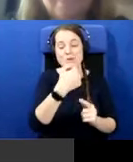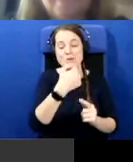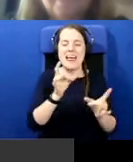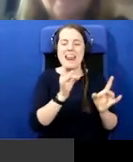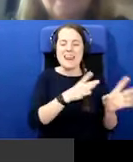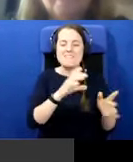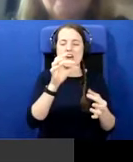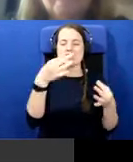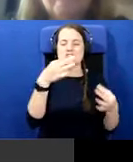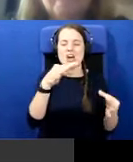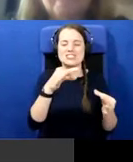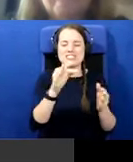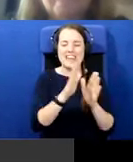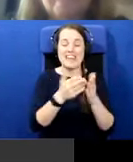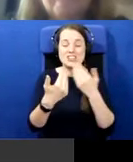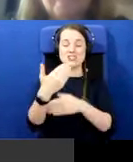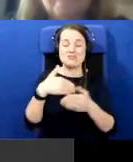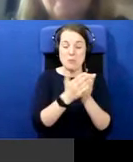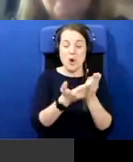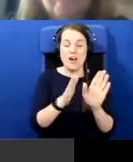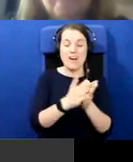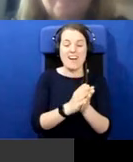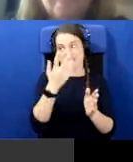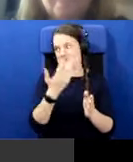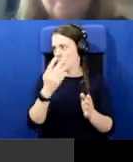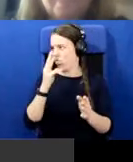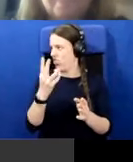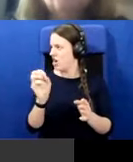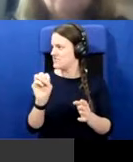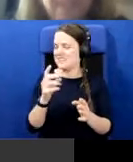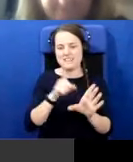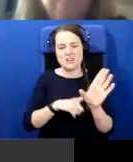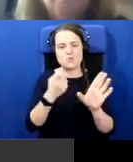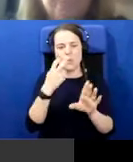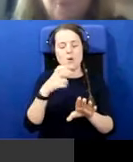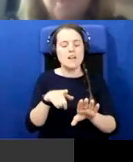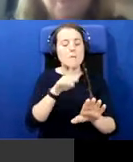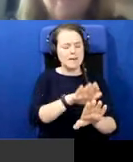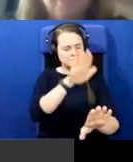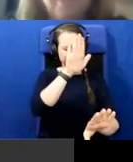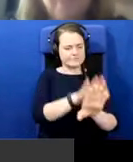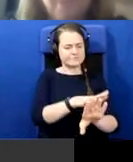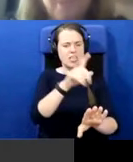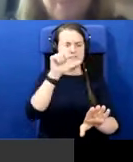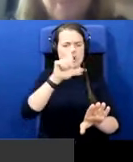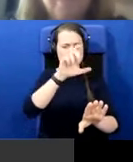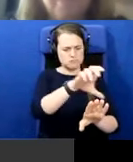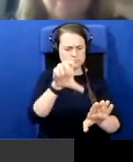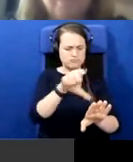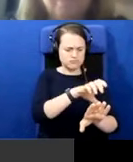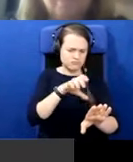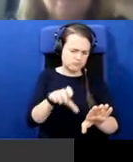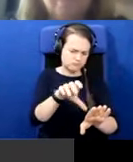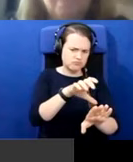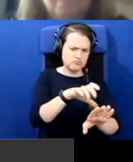and the prominent figures on the front. think Constance Markovich was stuck in there among all the Parnells and the De Valera's and people like that.